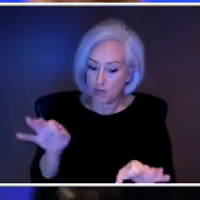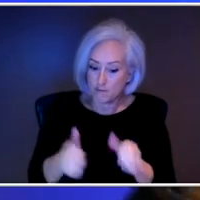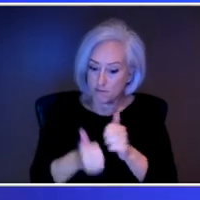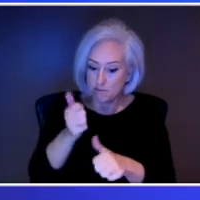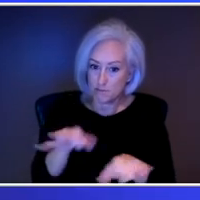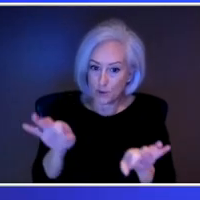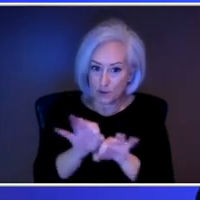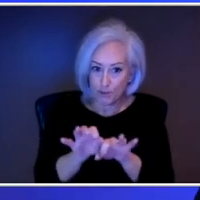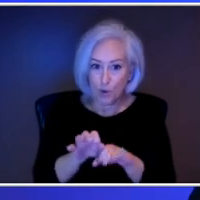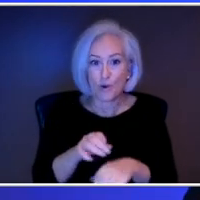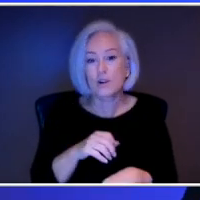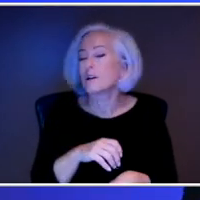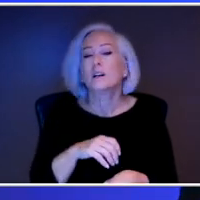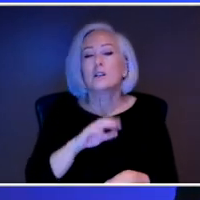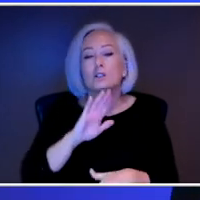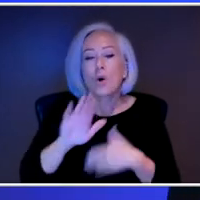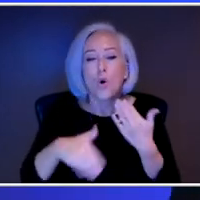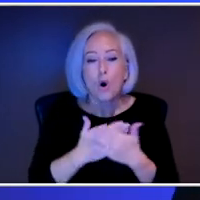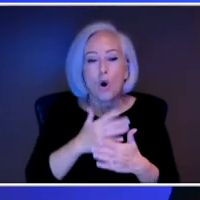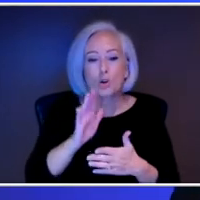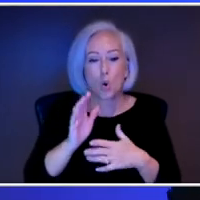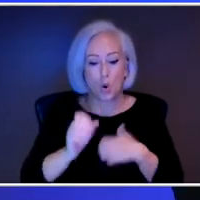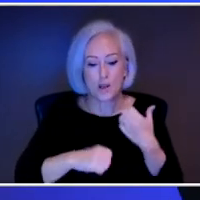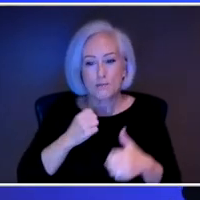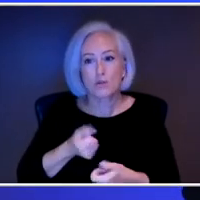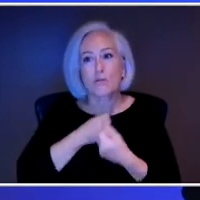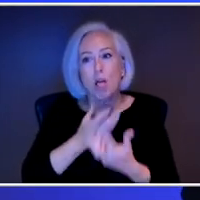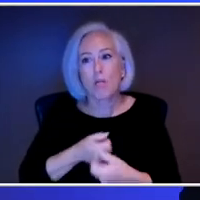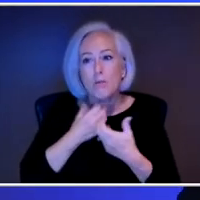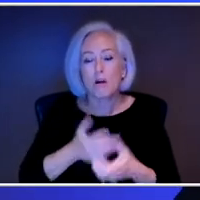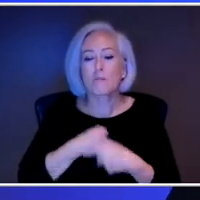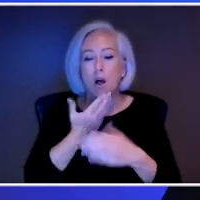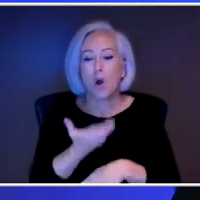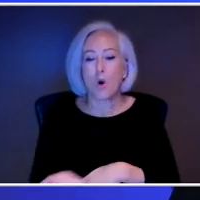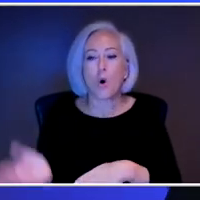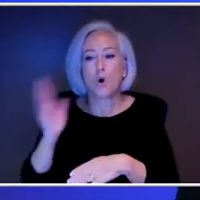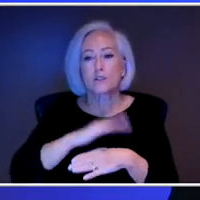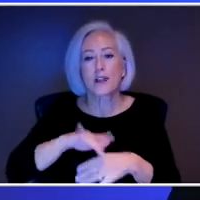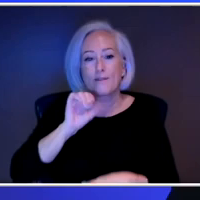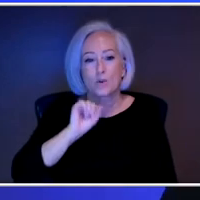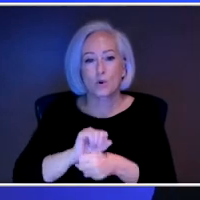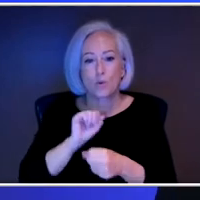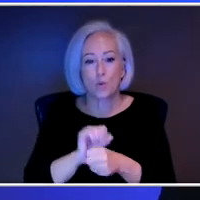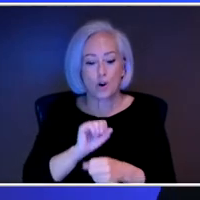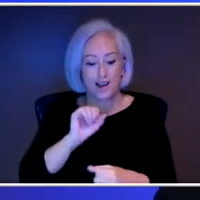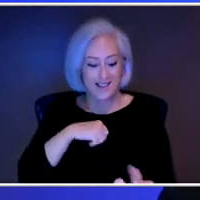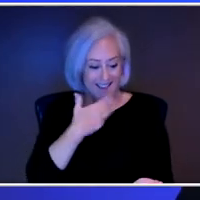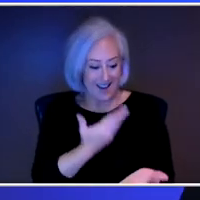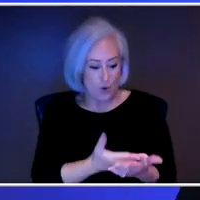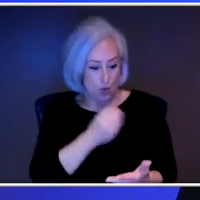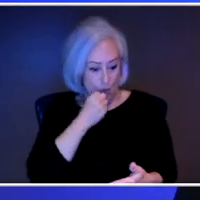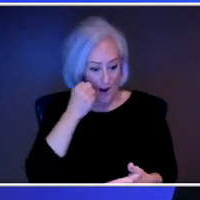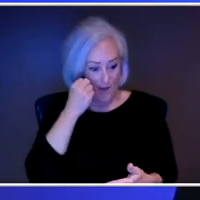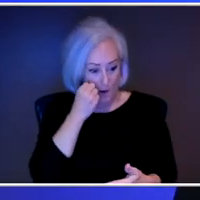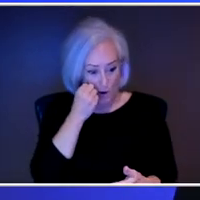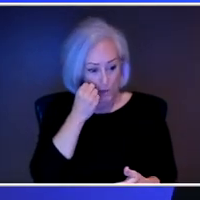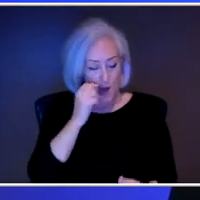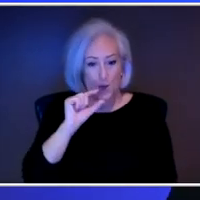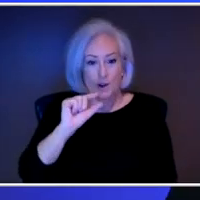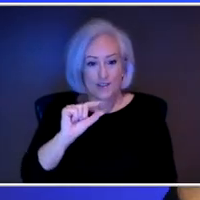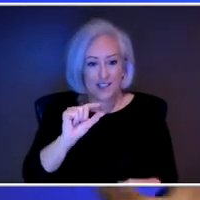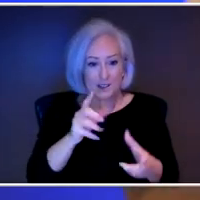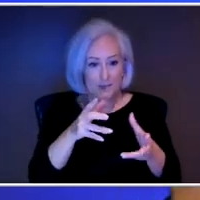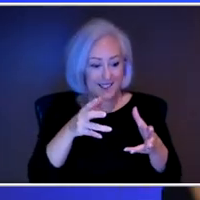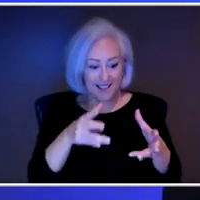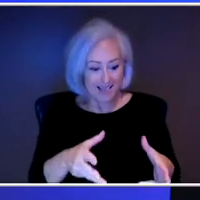our emotion that we have to give all day. When we come back, we only have like this much left. And when we get some bad news from our kid, we react probably in a way that